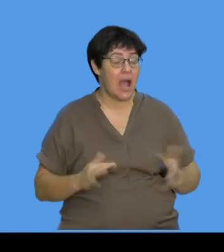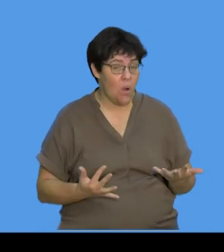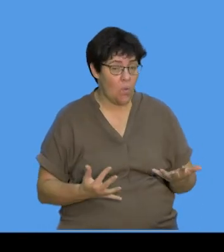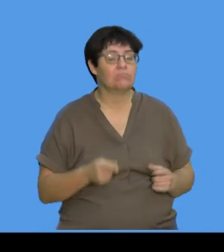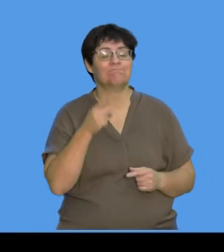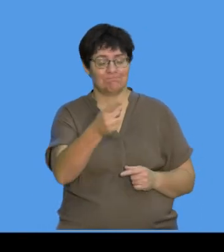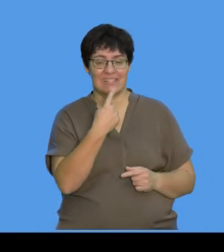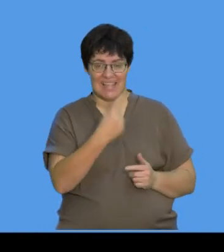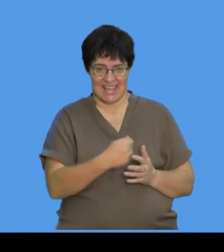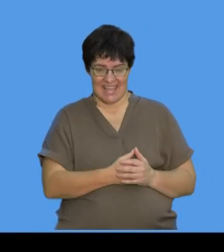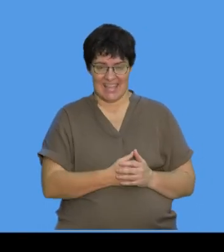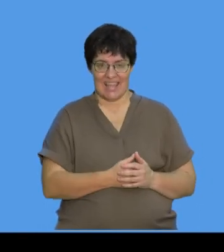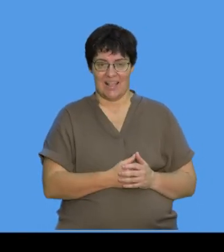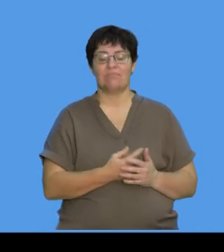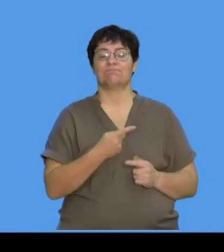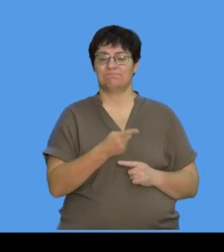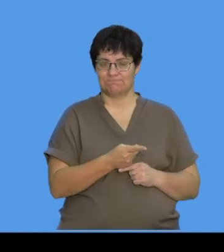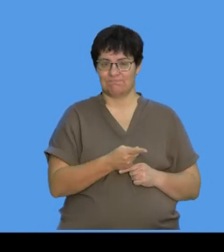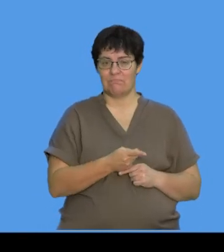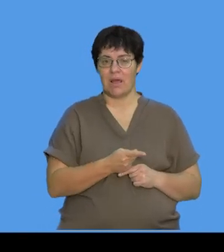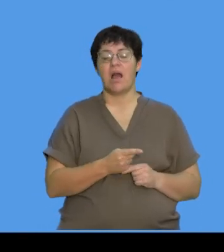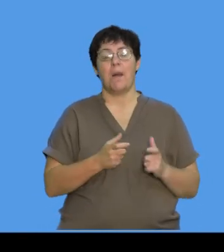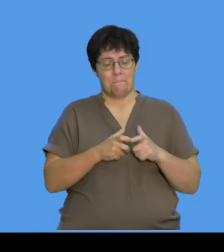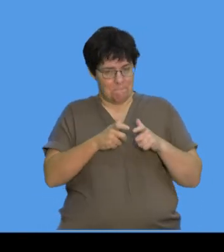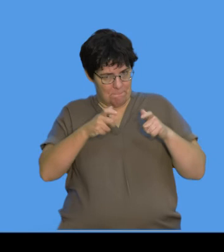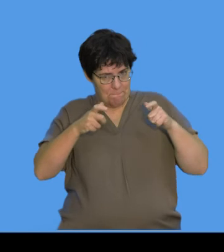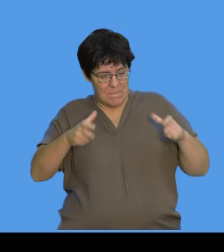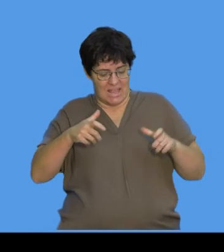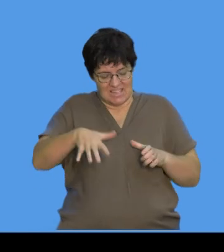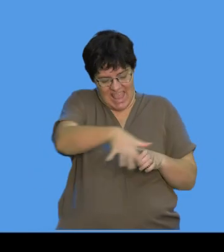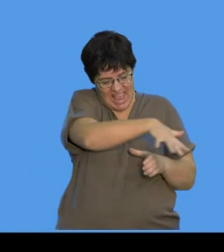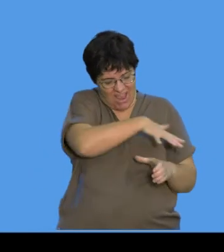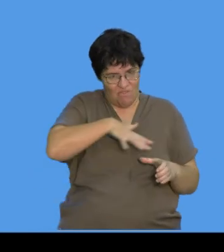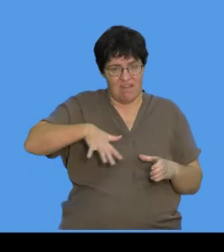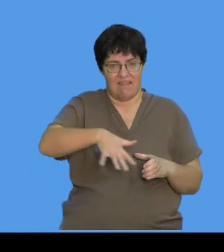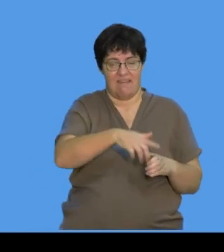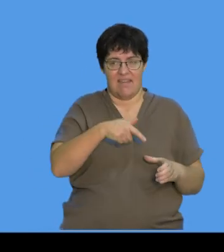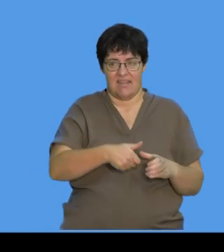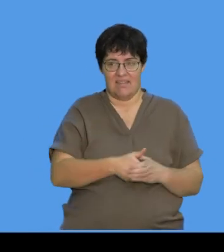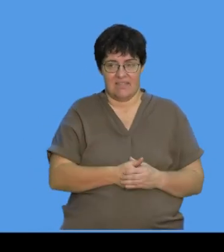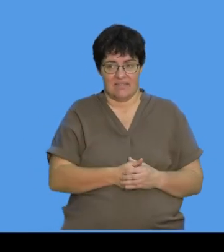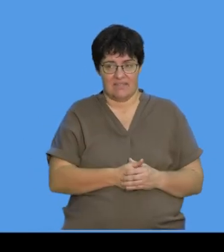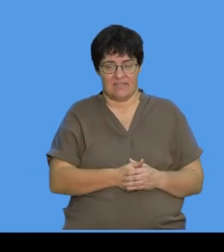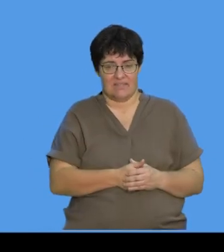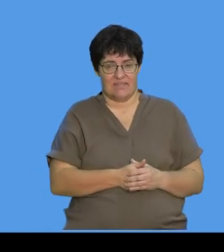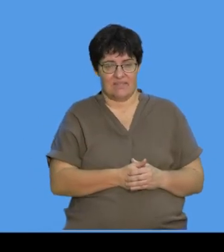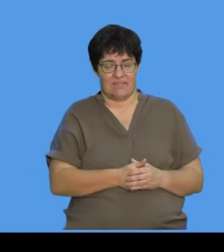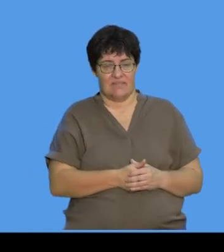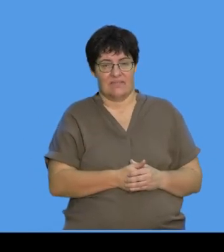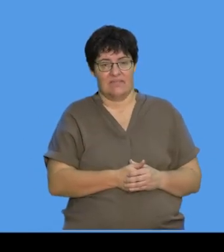explained it. It had the largest area